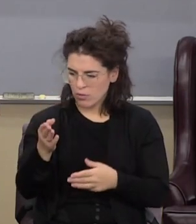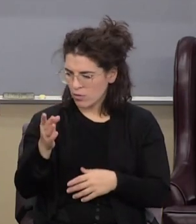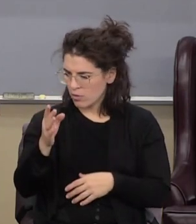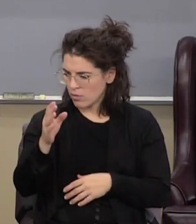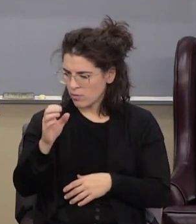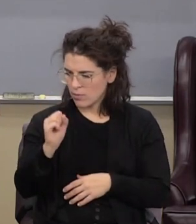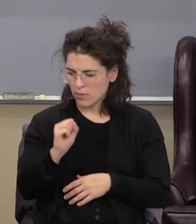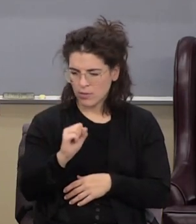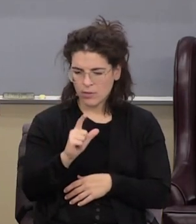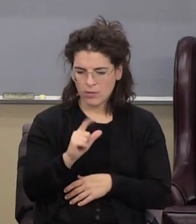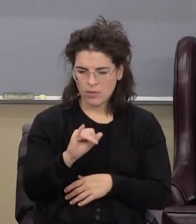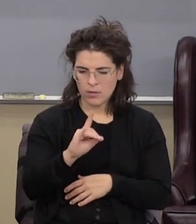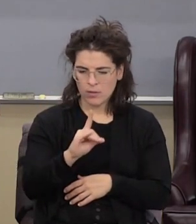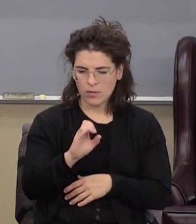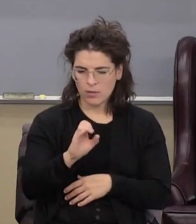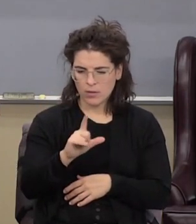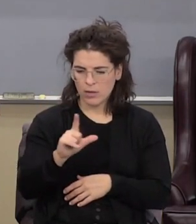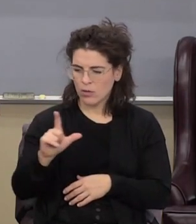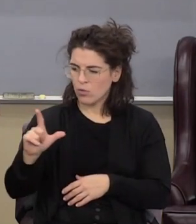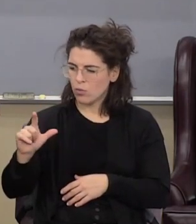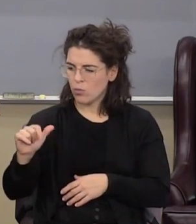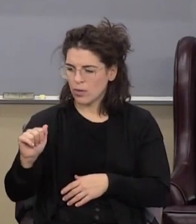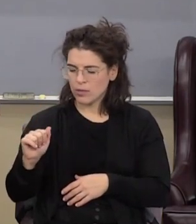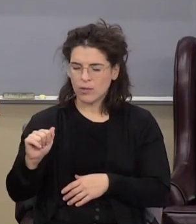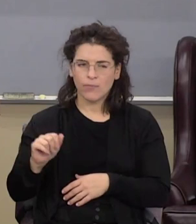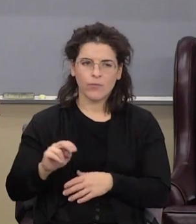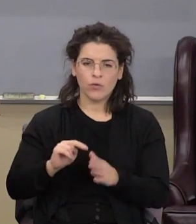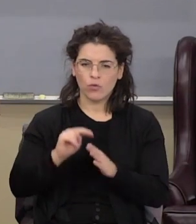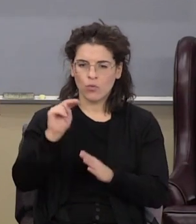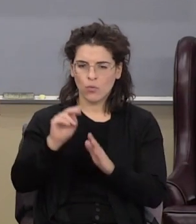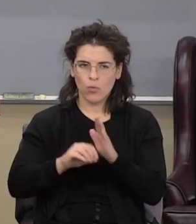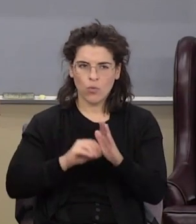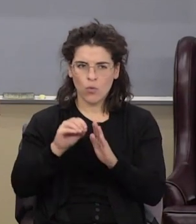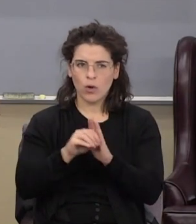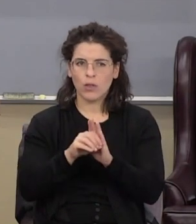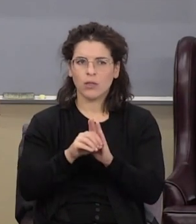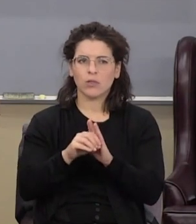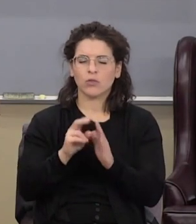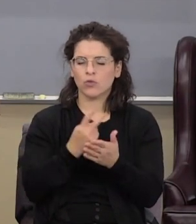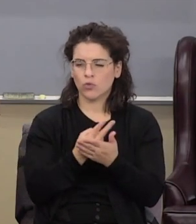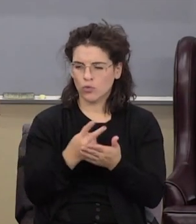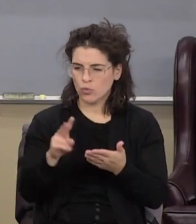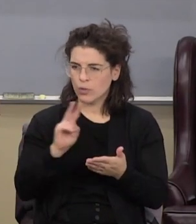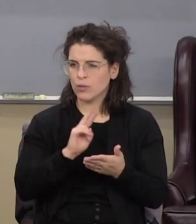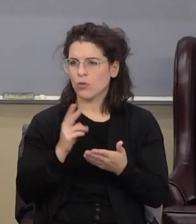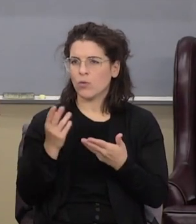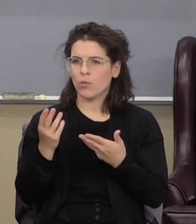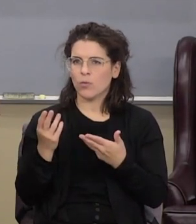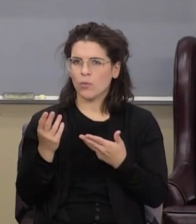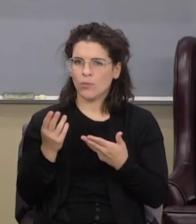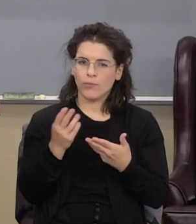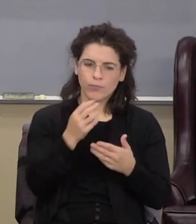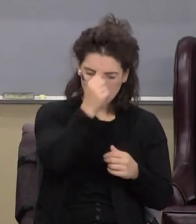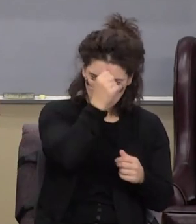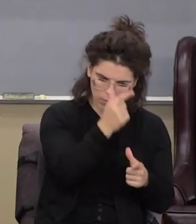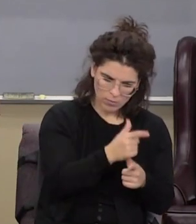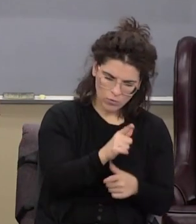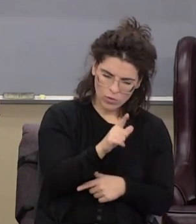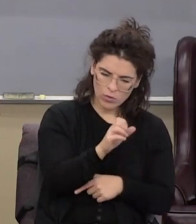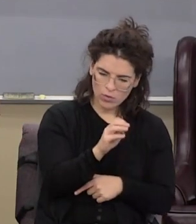Slidell, Louisiana, in Bible conference. That's the New Orleans area, where I was two weeks ago at Brother Lemons.